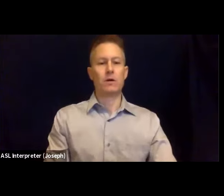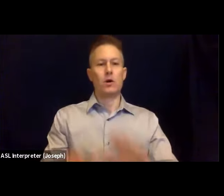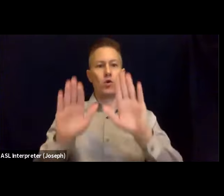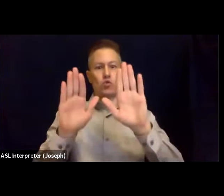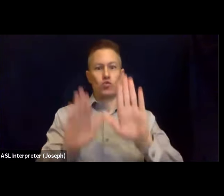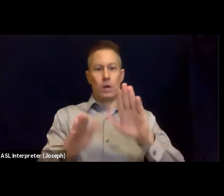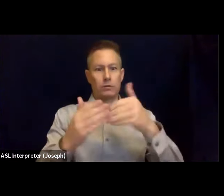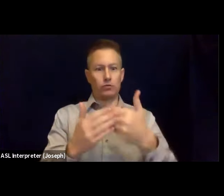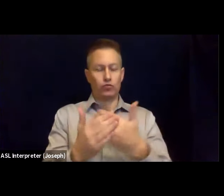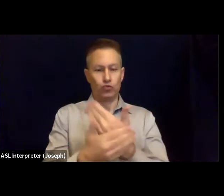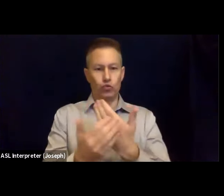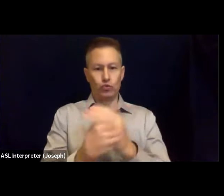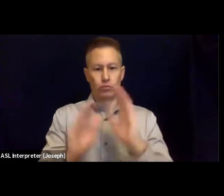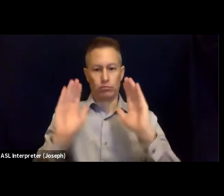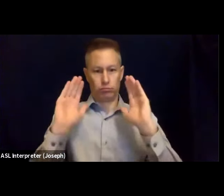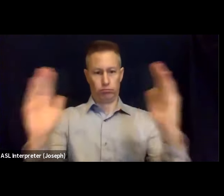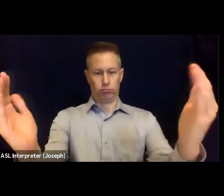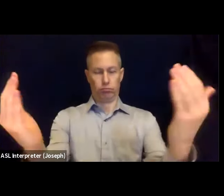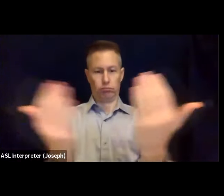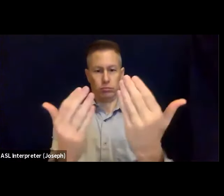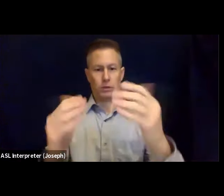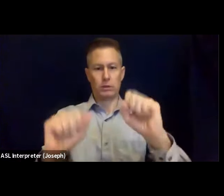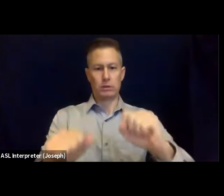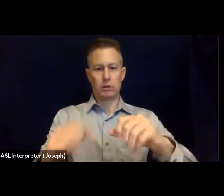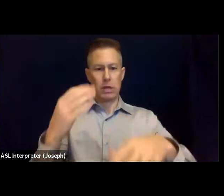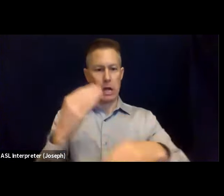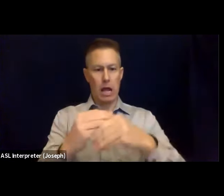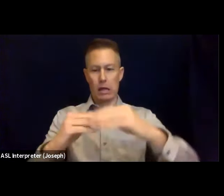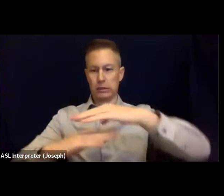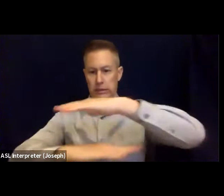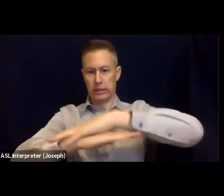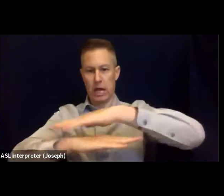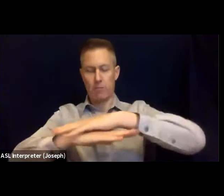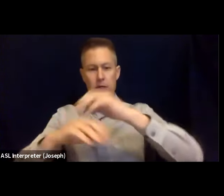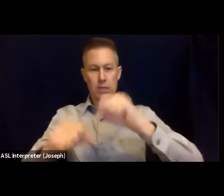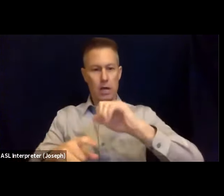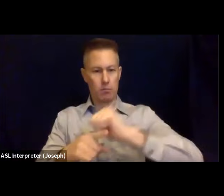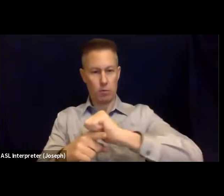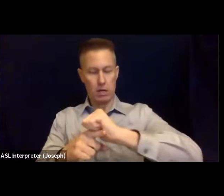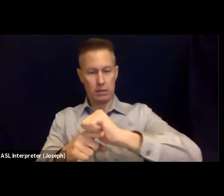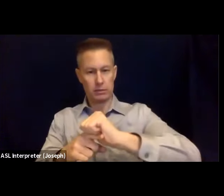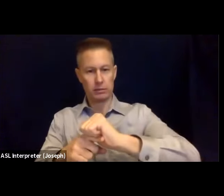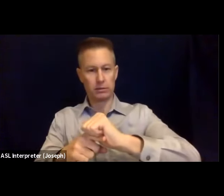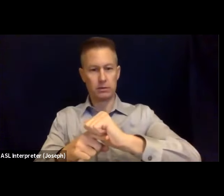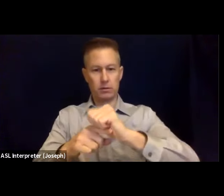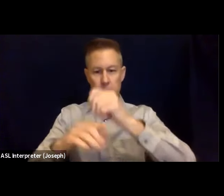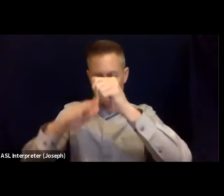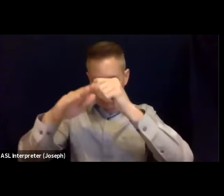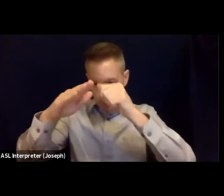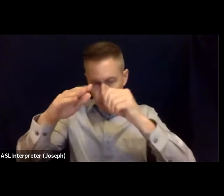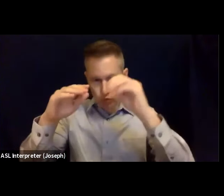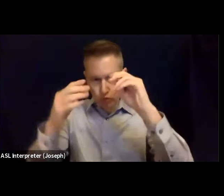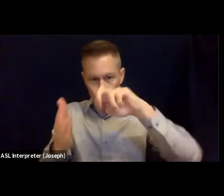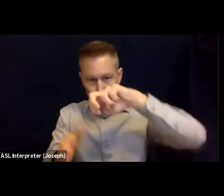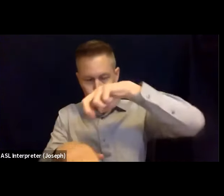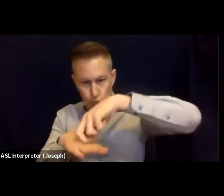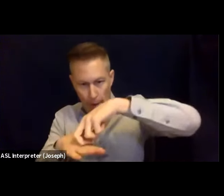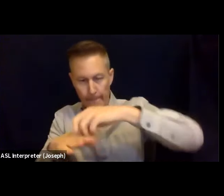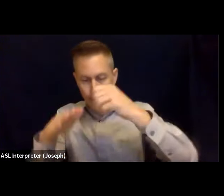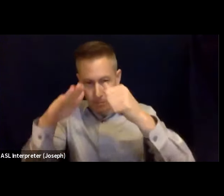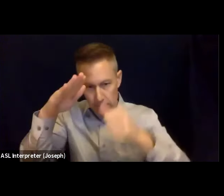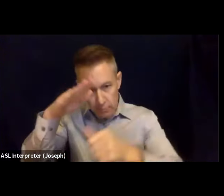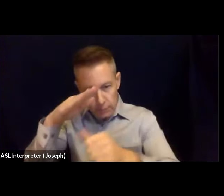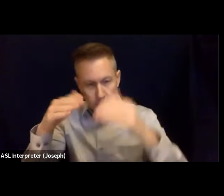that you've added in the table so that people can really practice drop cover. Hold on. Really. Excellent.